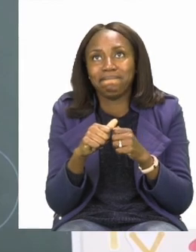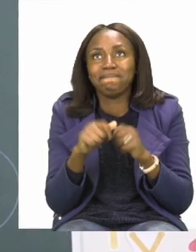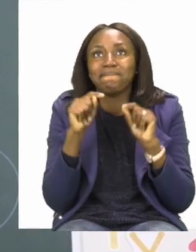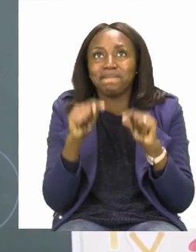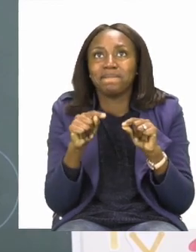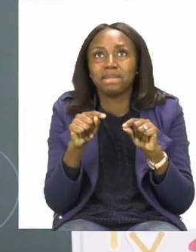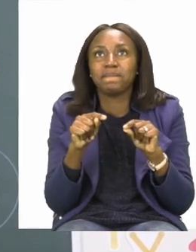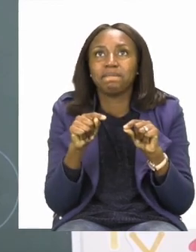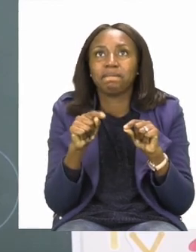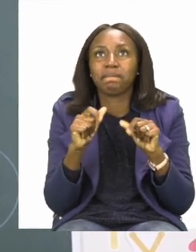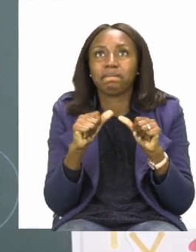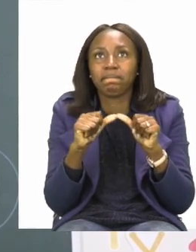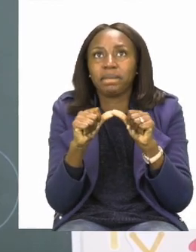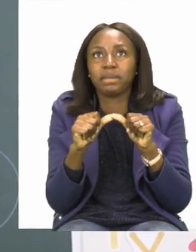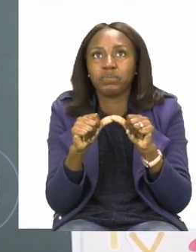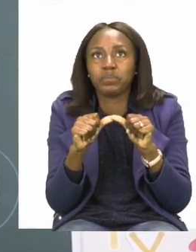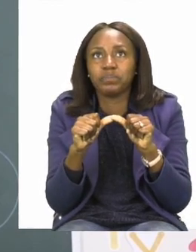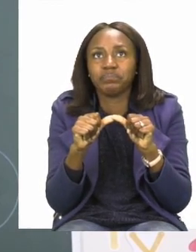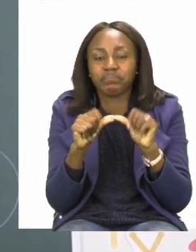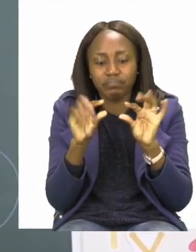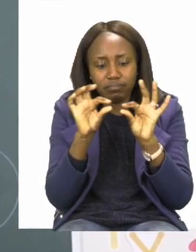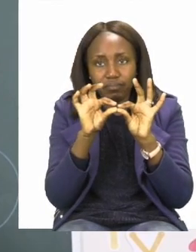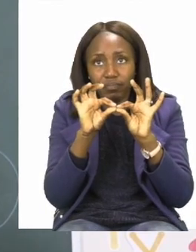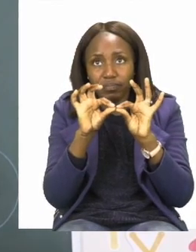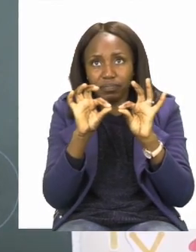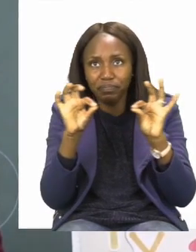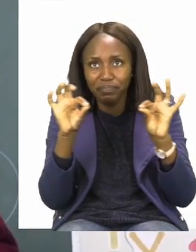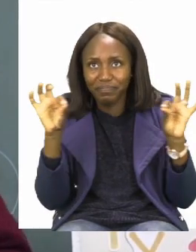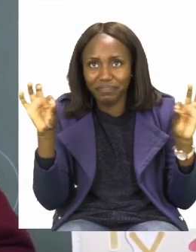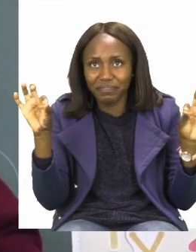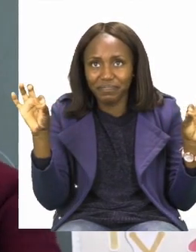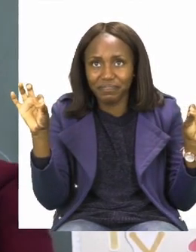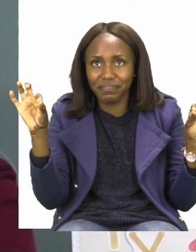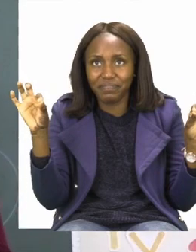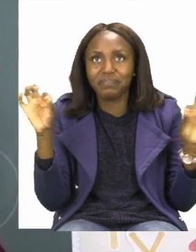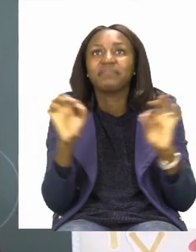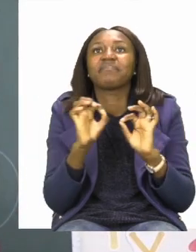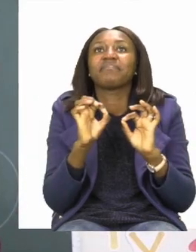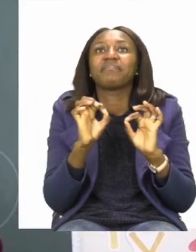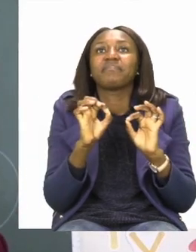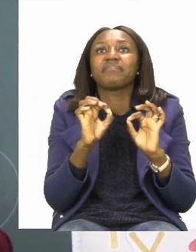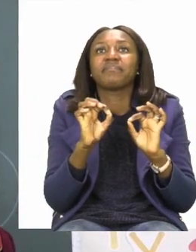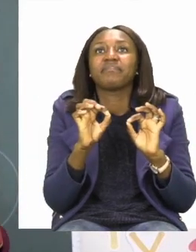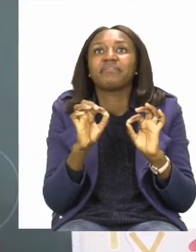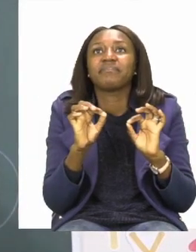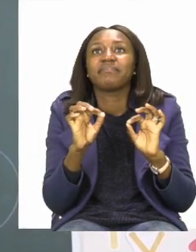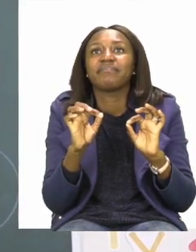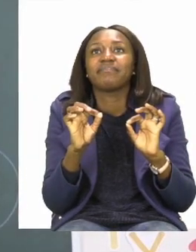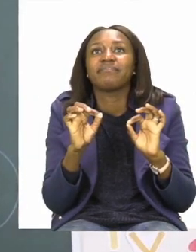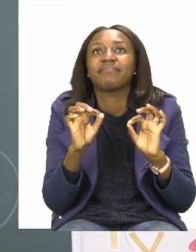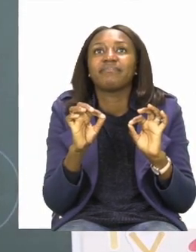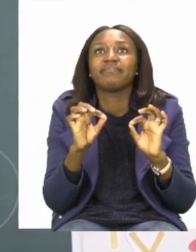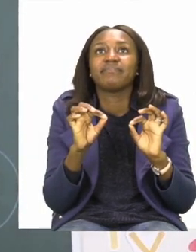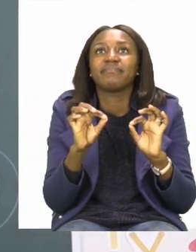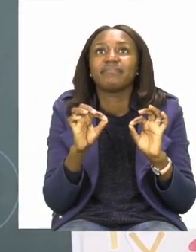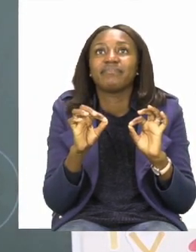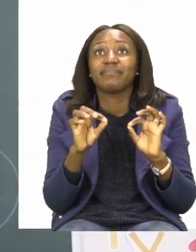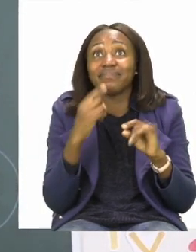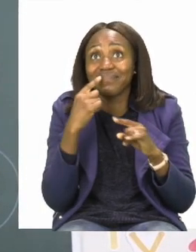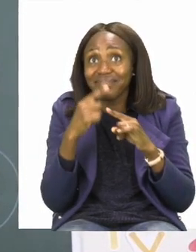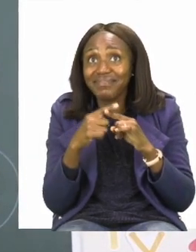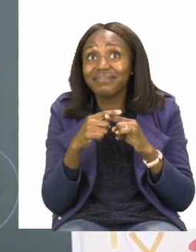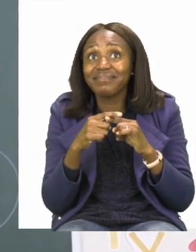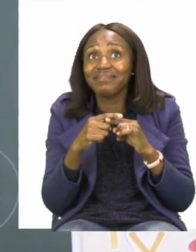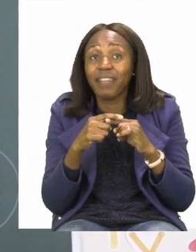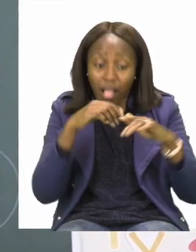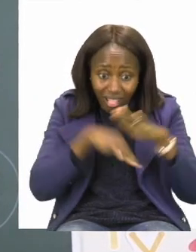is going to be tested is some string. I have some string here. And we said that the string is